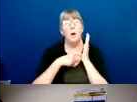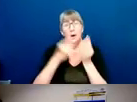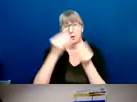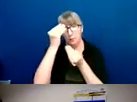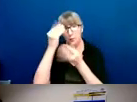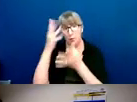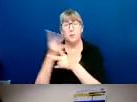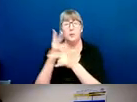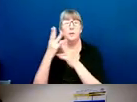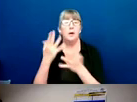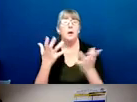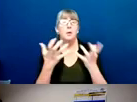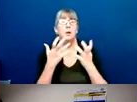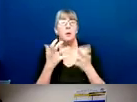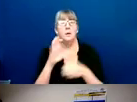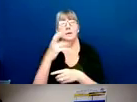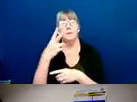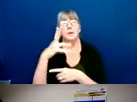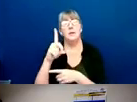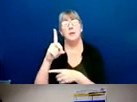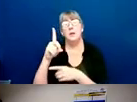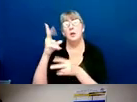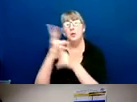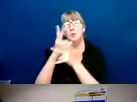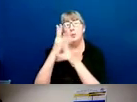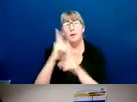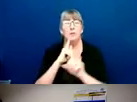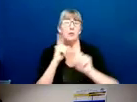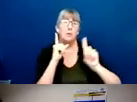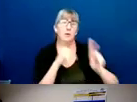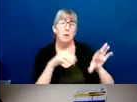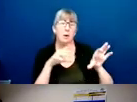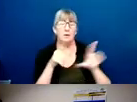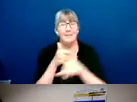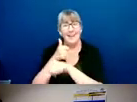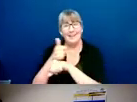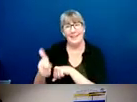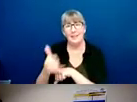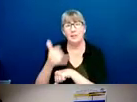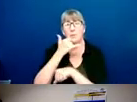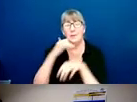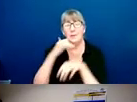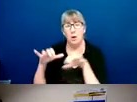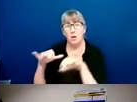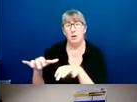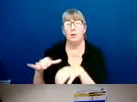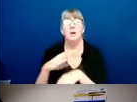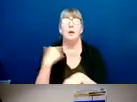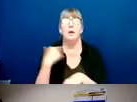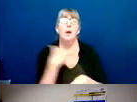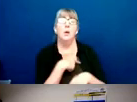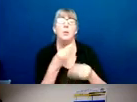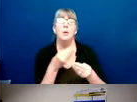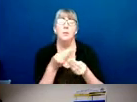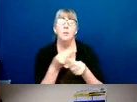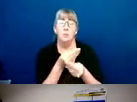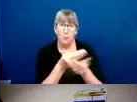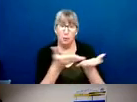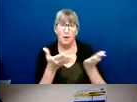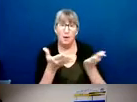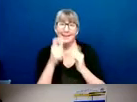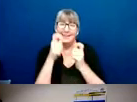want a CPD supervisor to respond to this allegation of misconduct. And then we provide detailed instructions for the